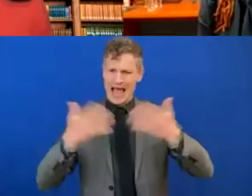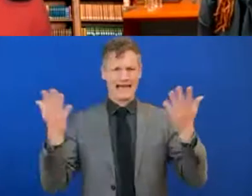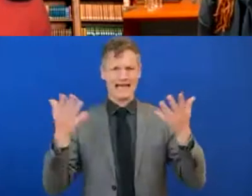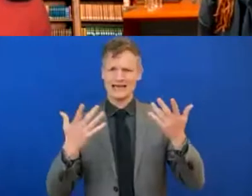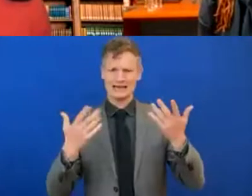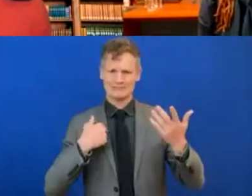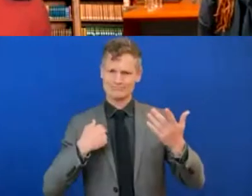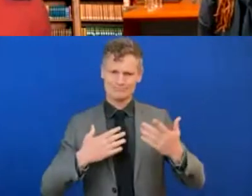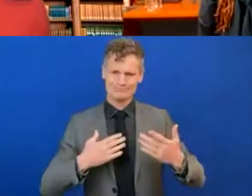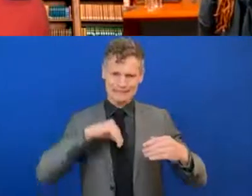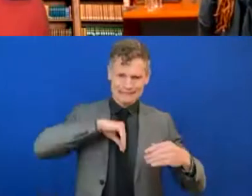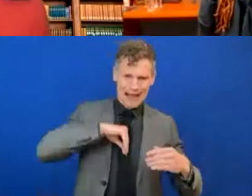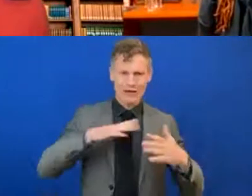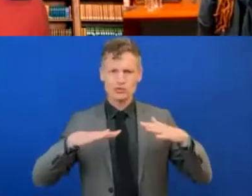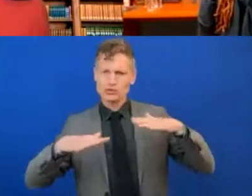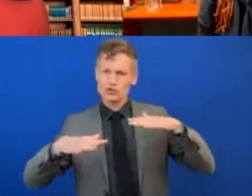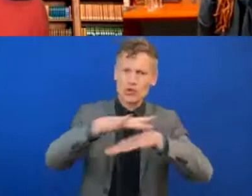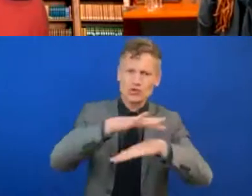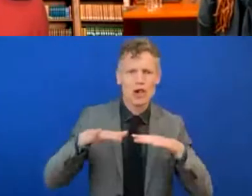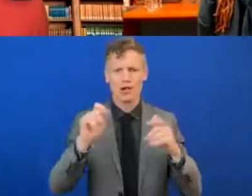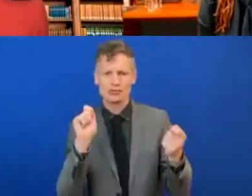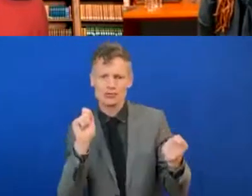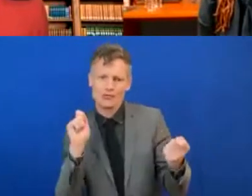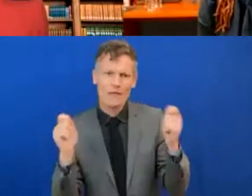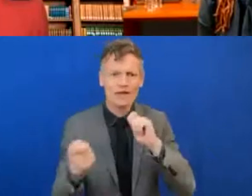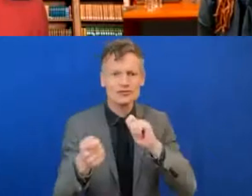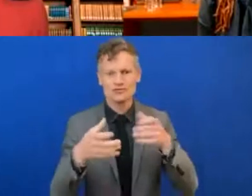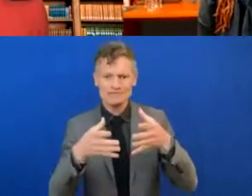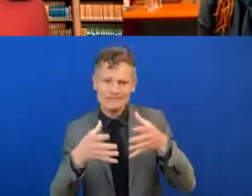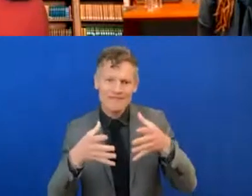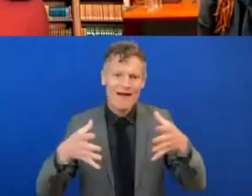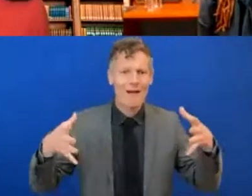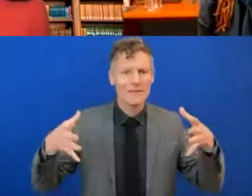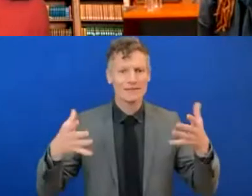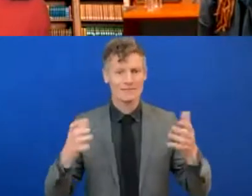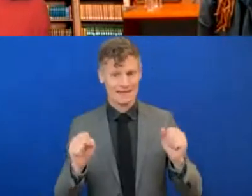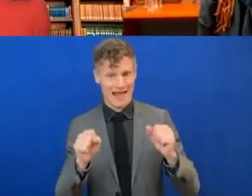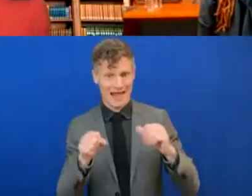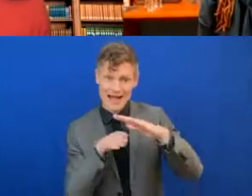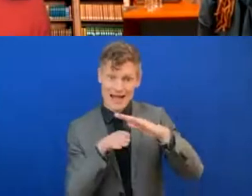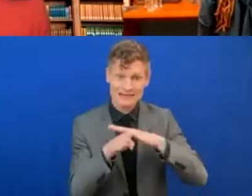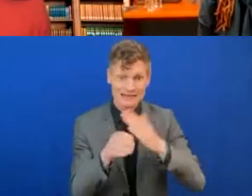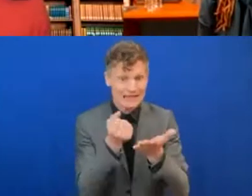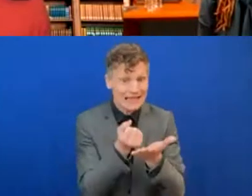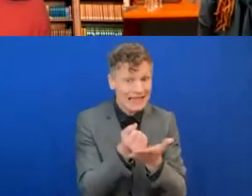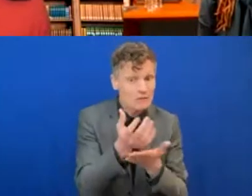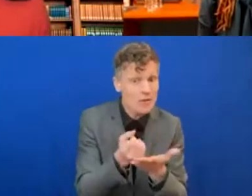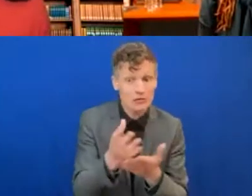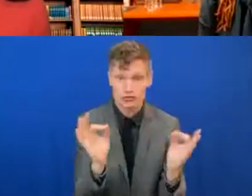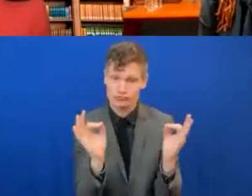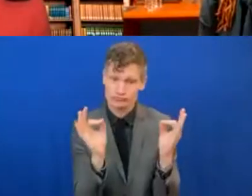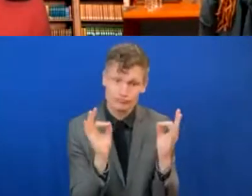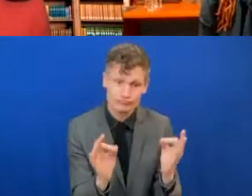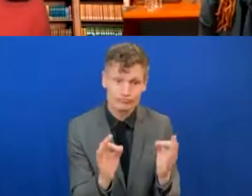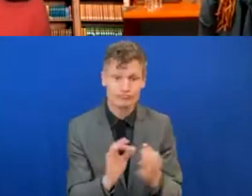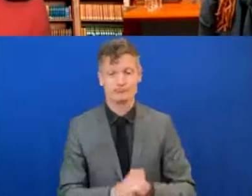Because they can access information if they are connected, and they